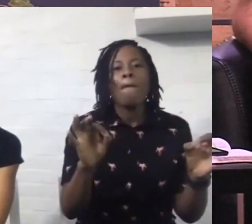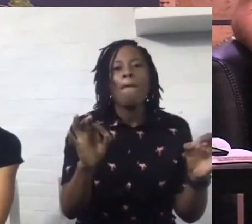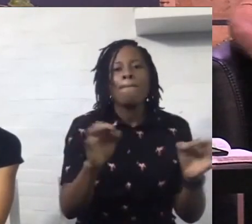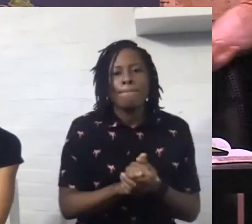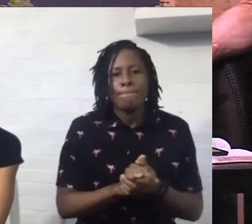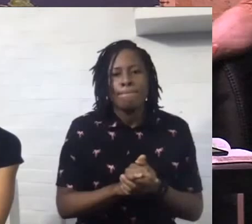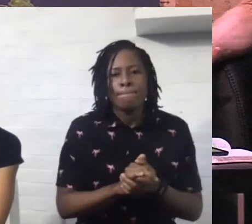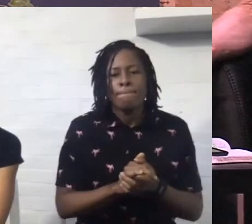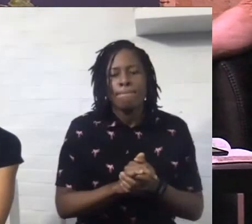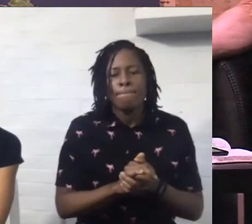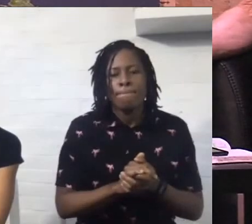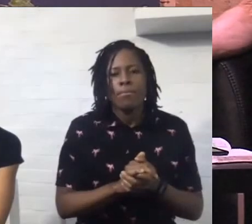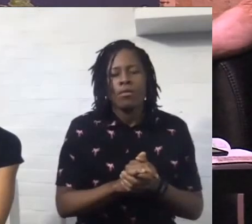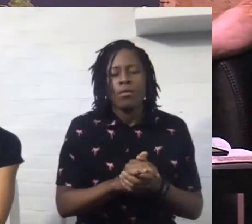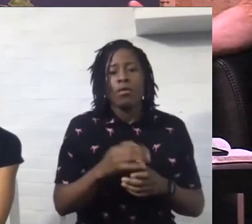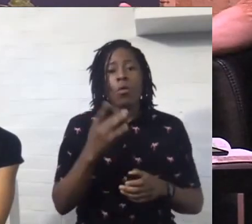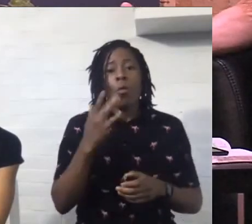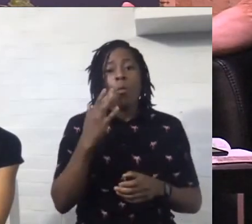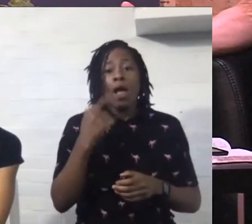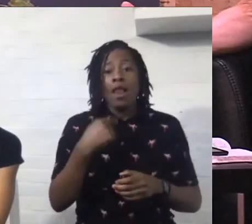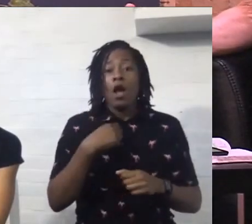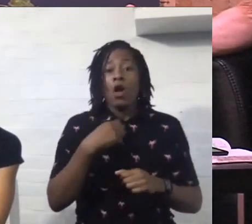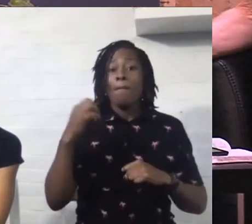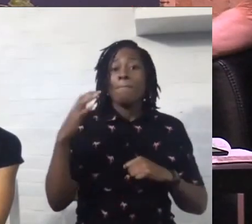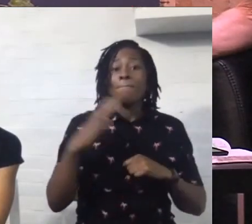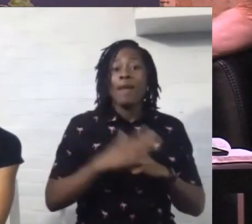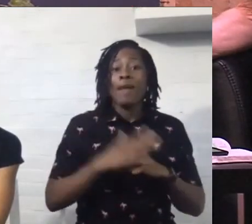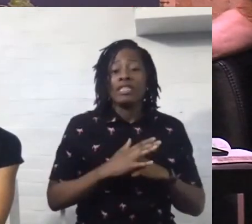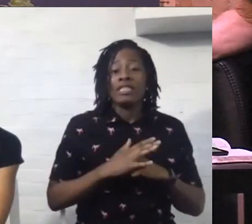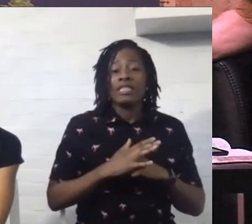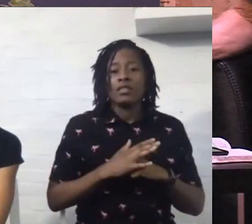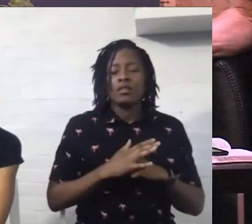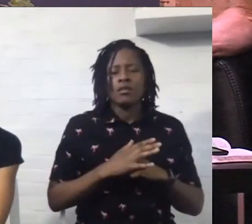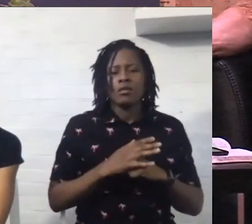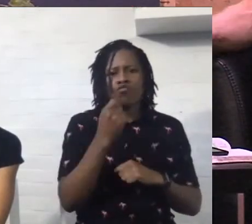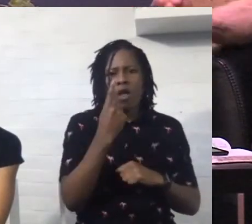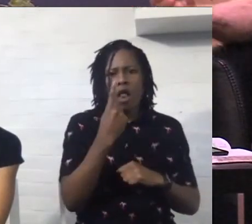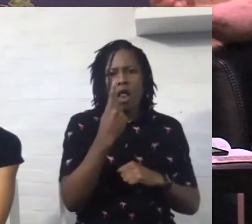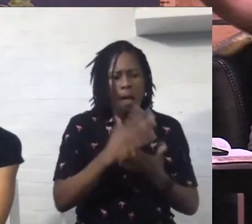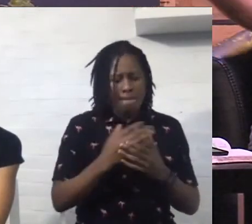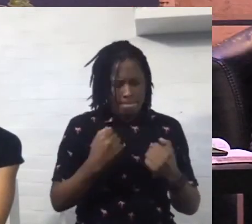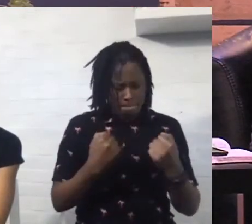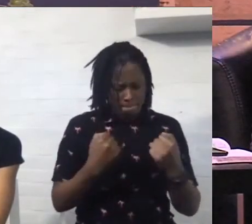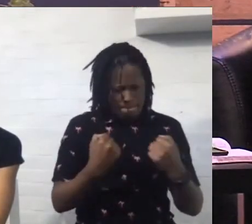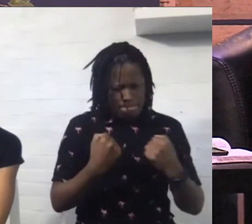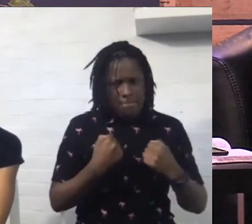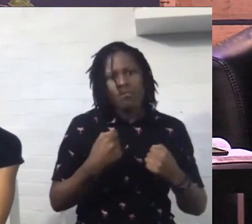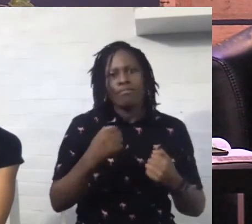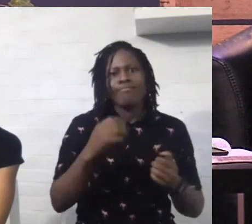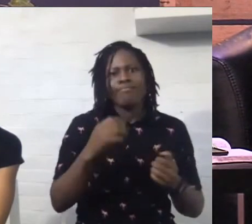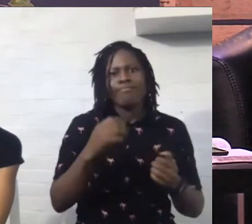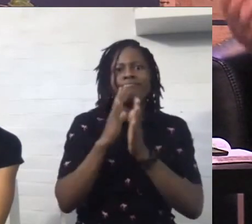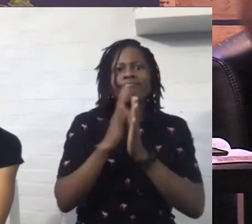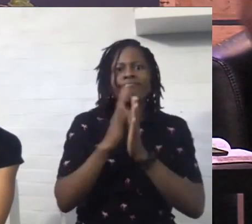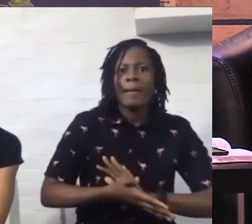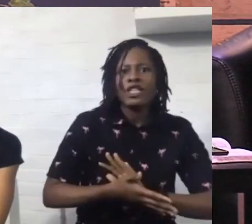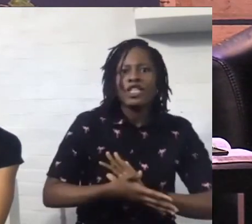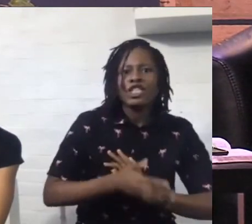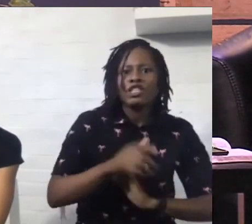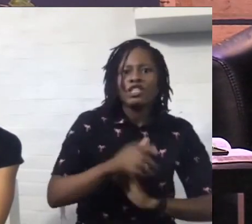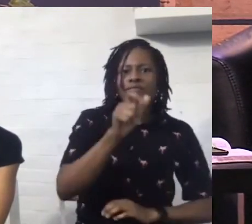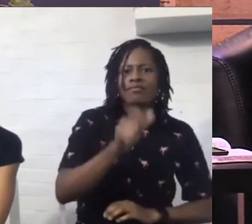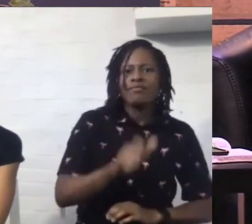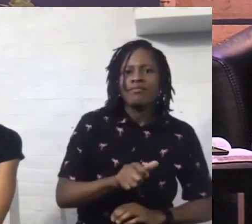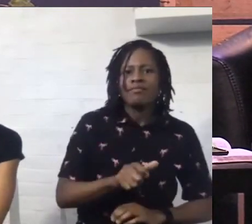you know, we really discovered how broken we each were. You know, we were broken people, and marriage put